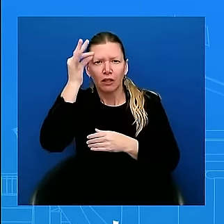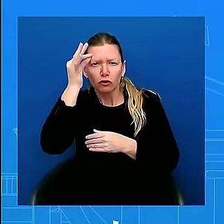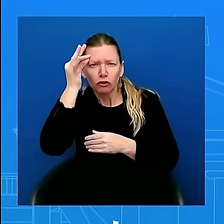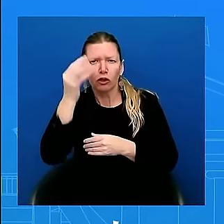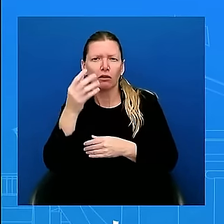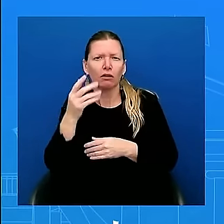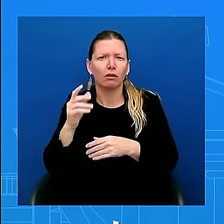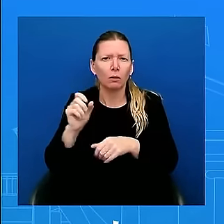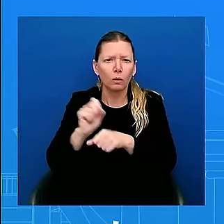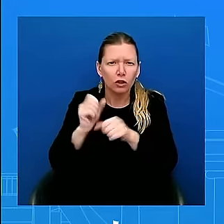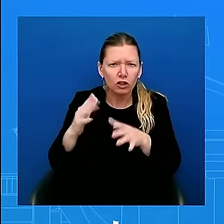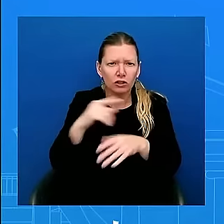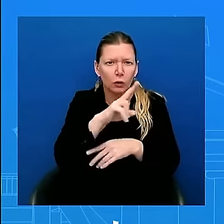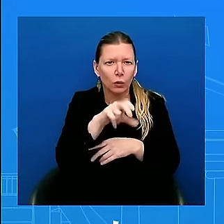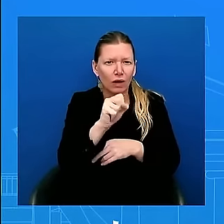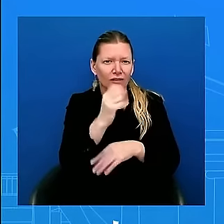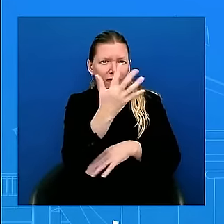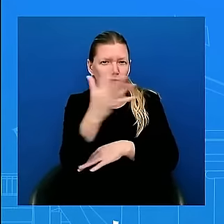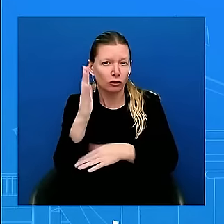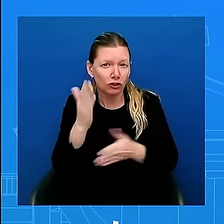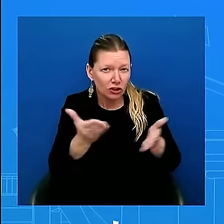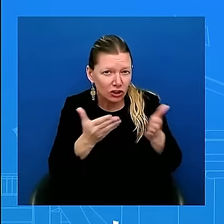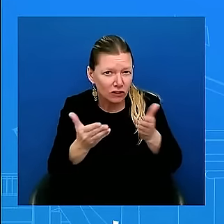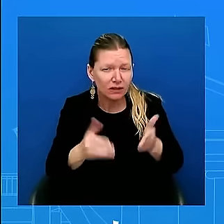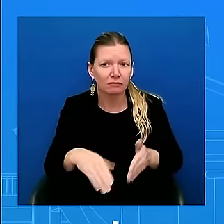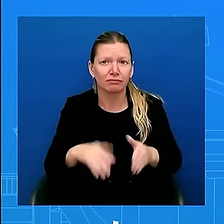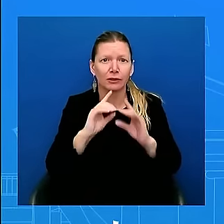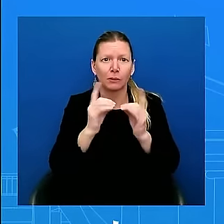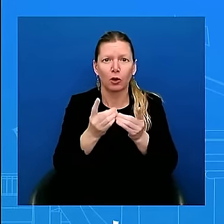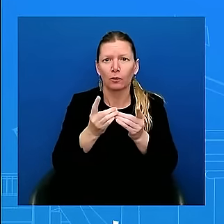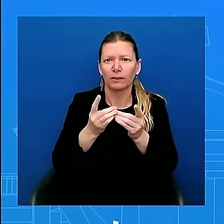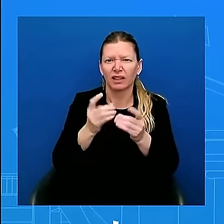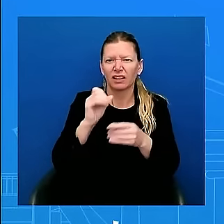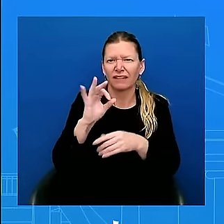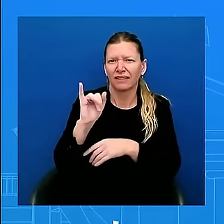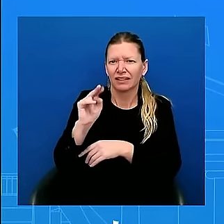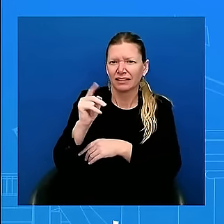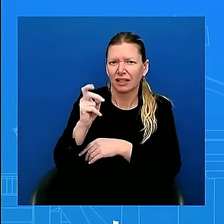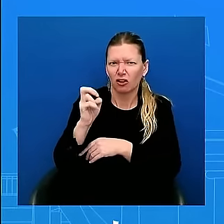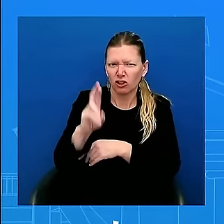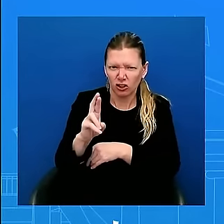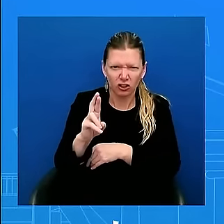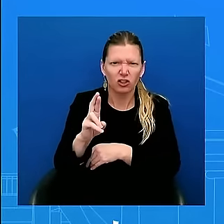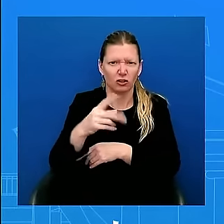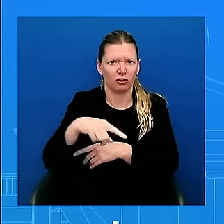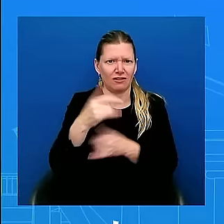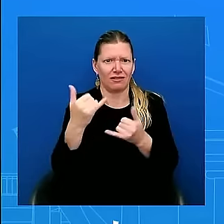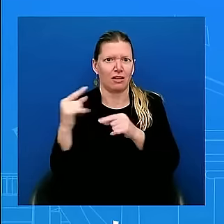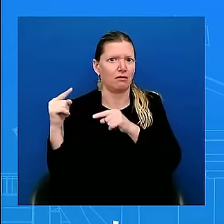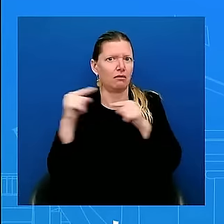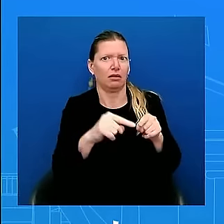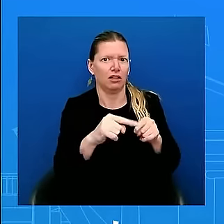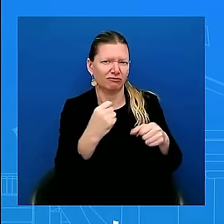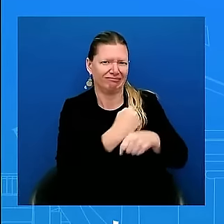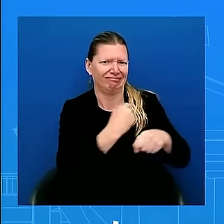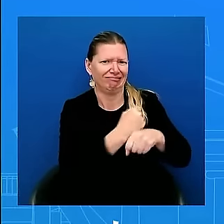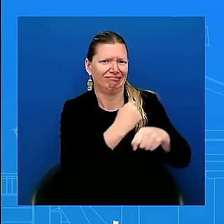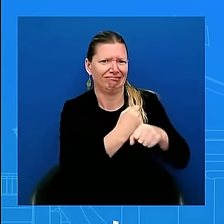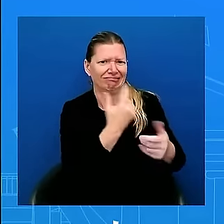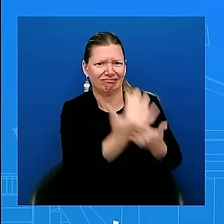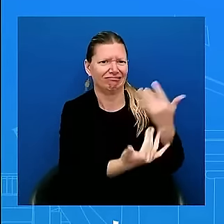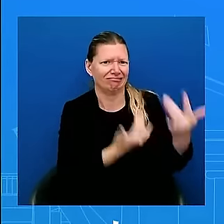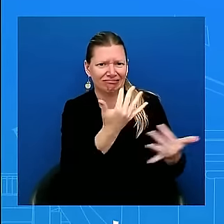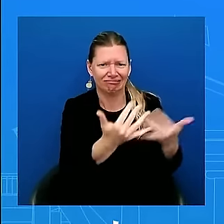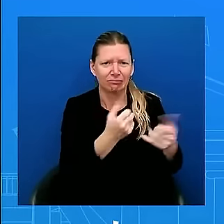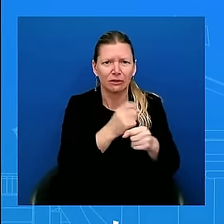the blazes and keep people safe. The Department of Defense has also mobilized four of its C-130 modular airborne firefighting